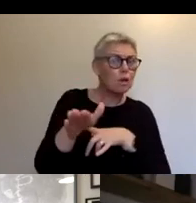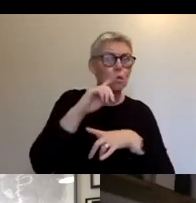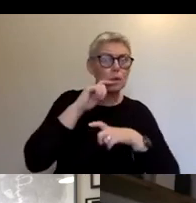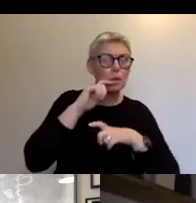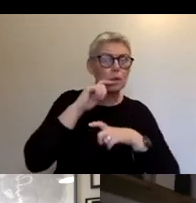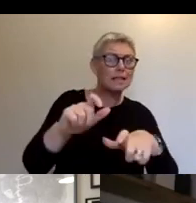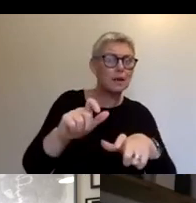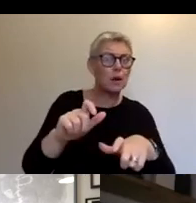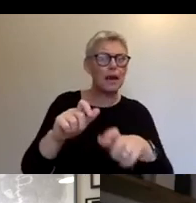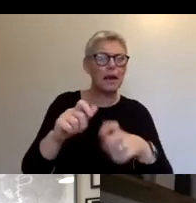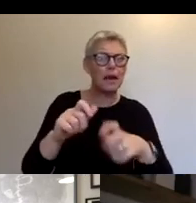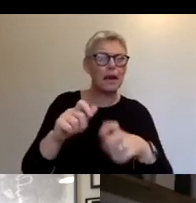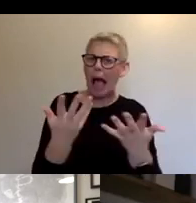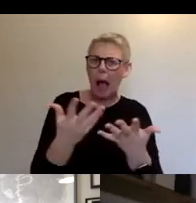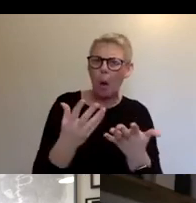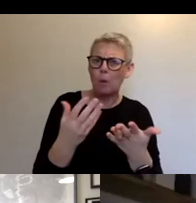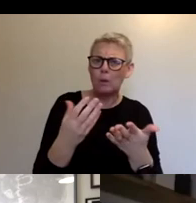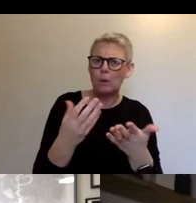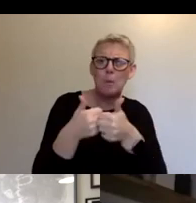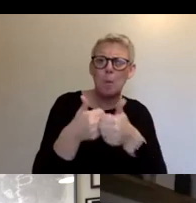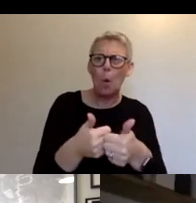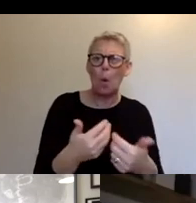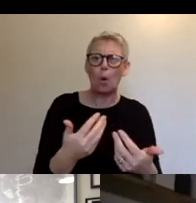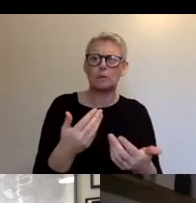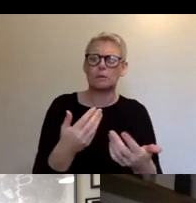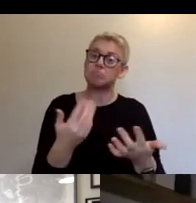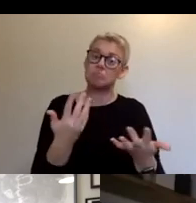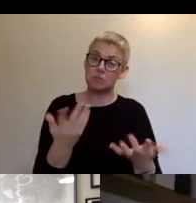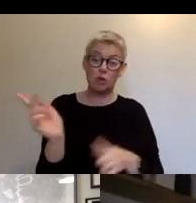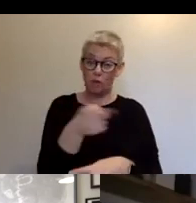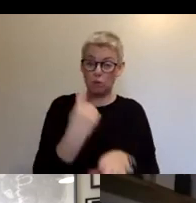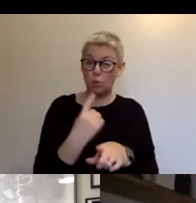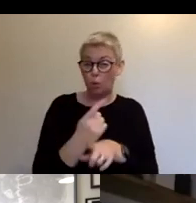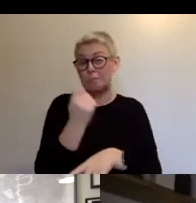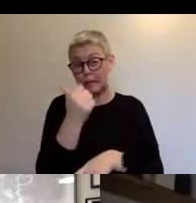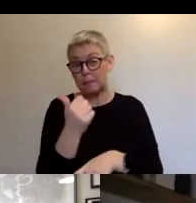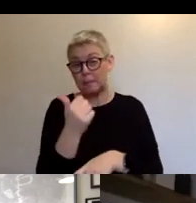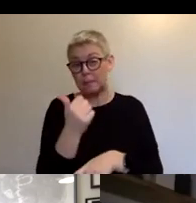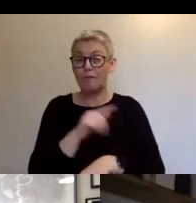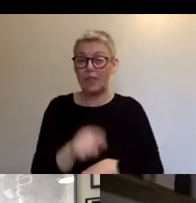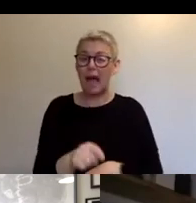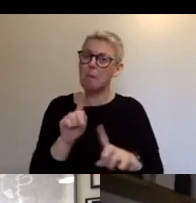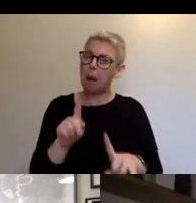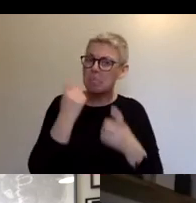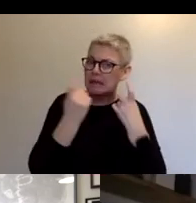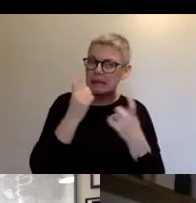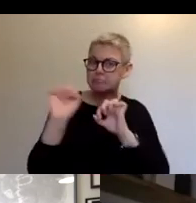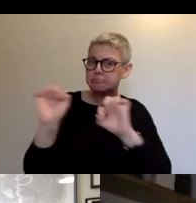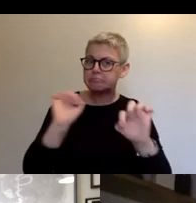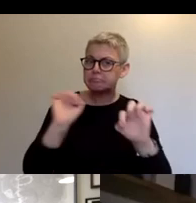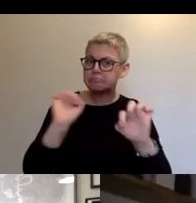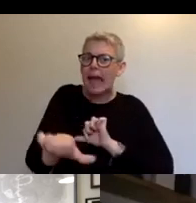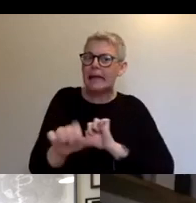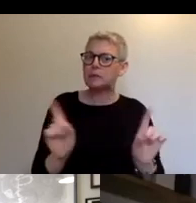all talked a little bit about that, but what's next for, for you? Um, what, what are the things that you're really hoping to